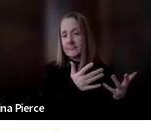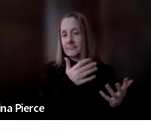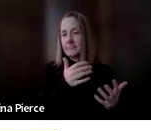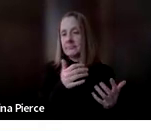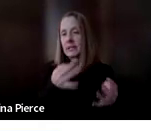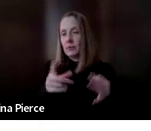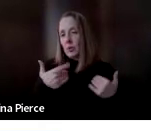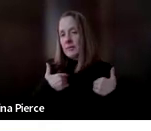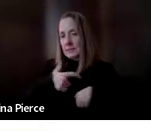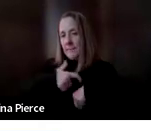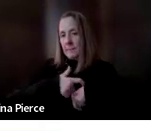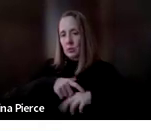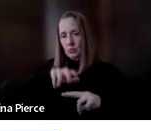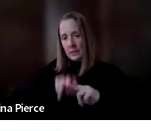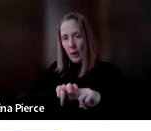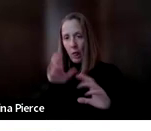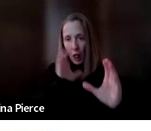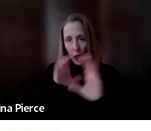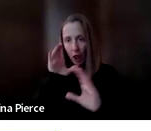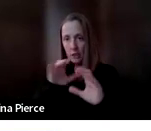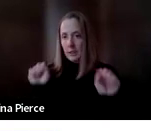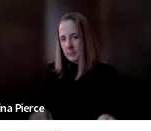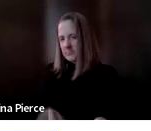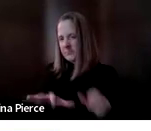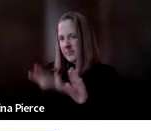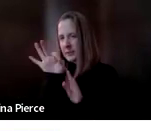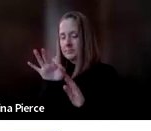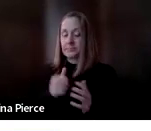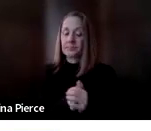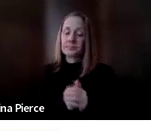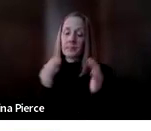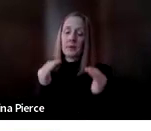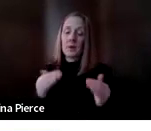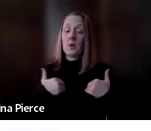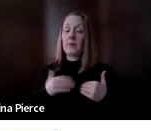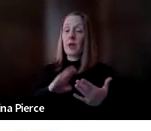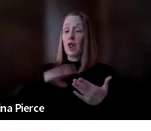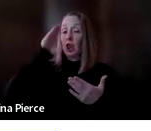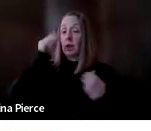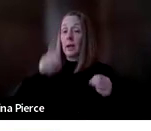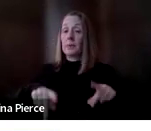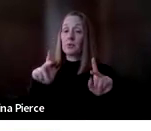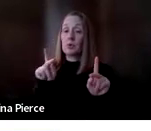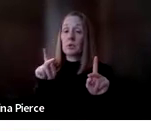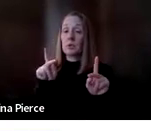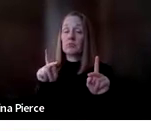We also have learning opportunities that are primarily virtually